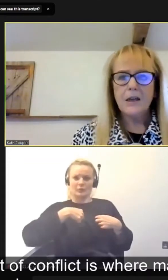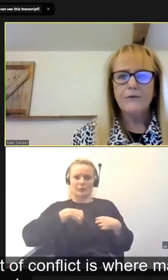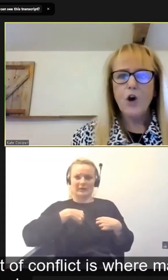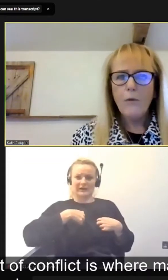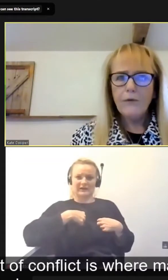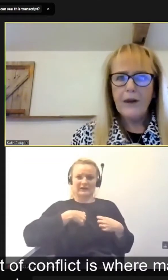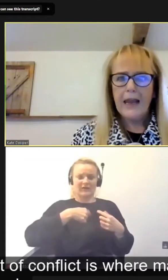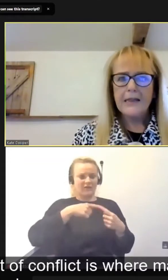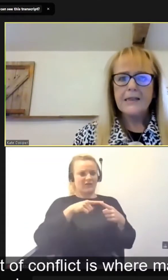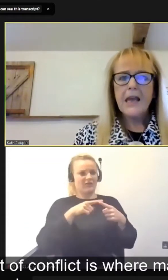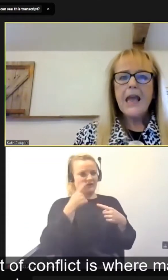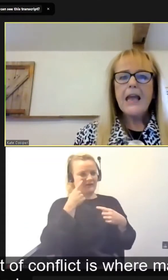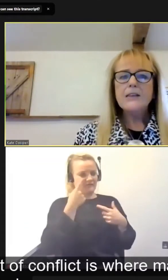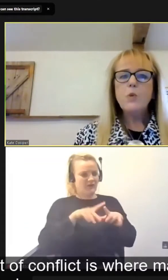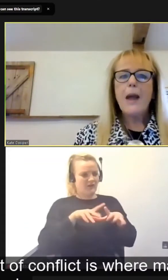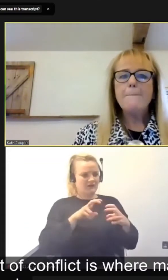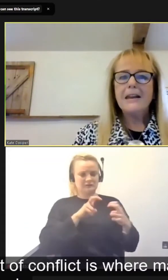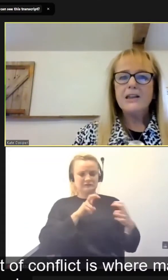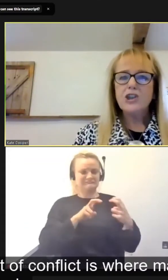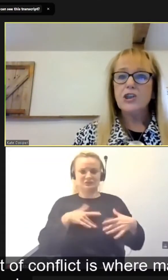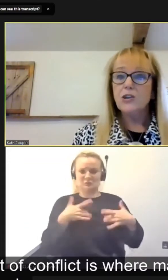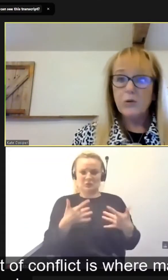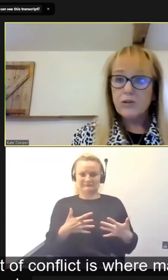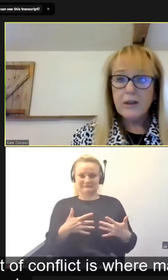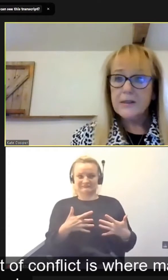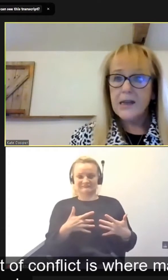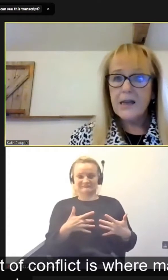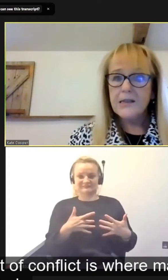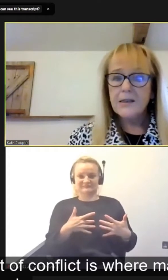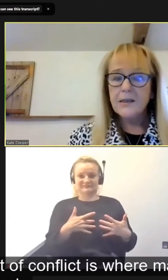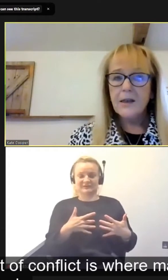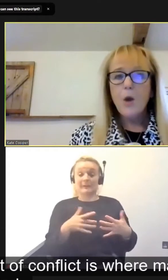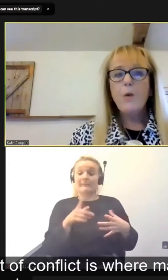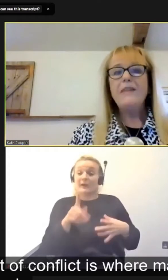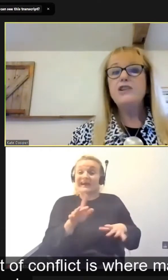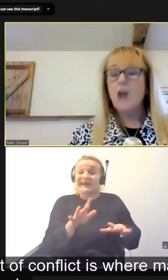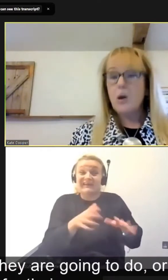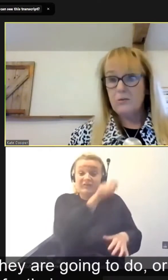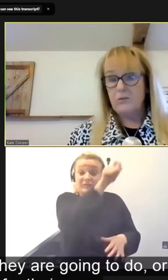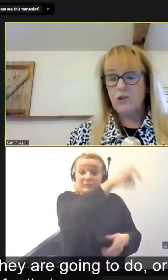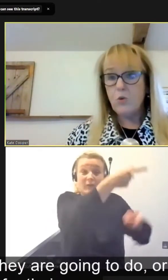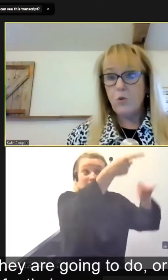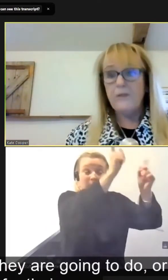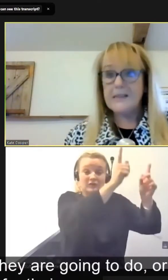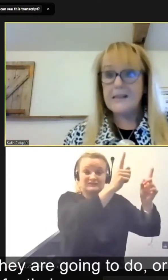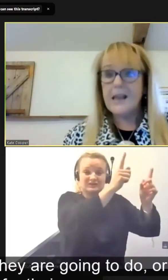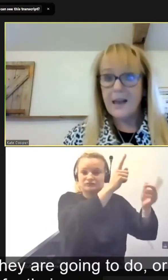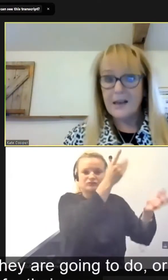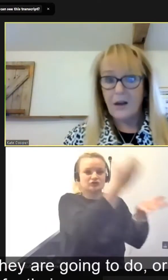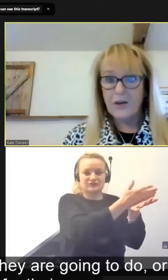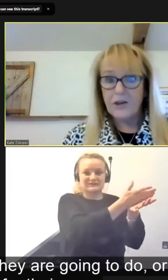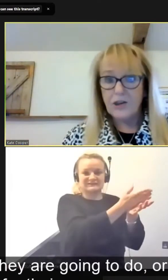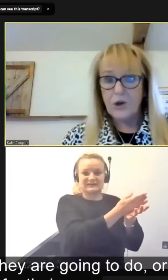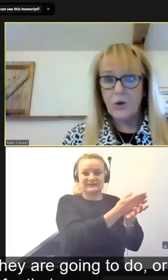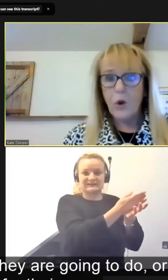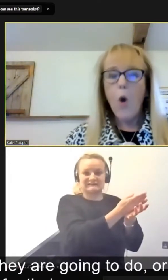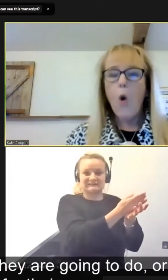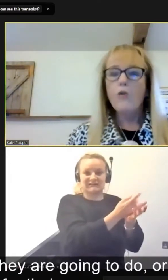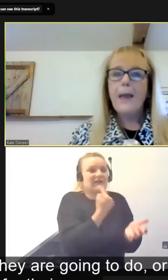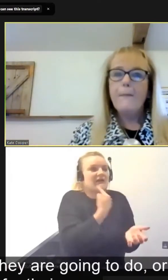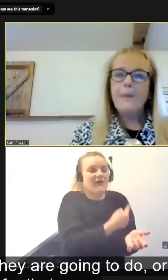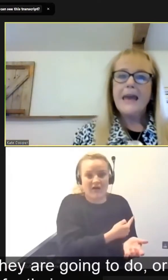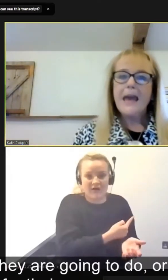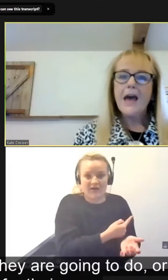is where managers are not trusted, where they don't do what they say they're going to do,